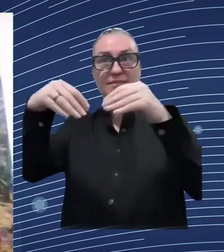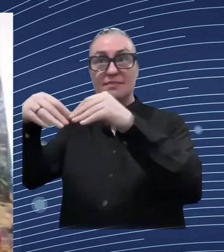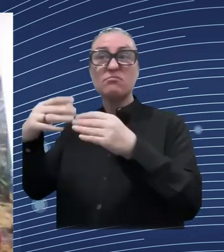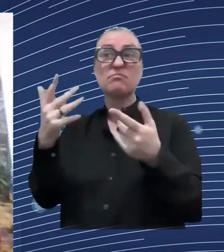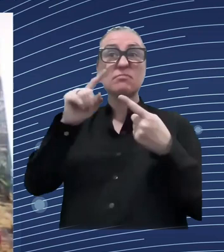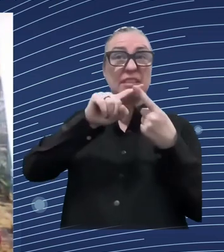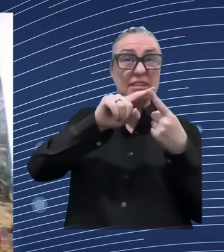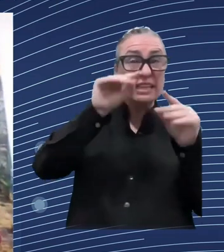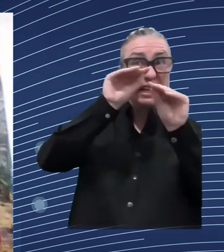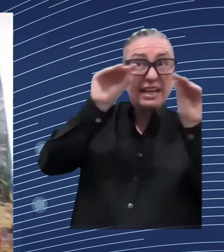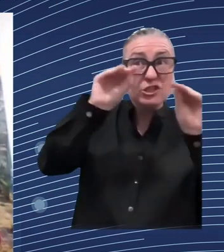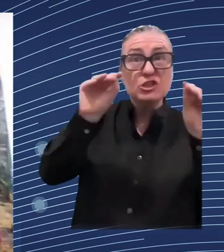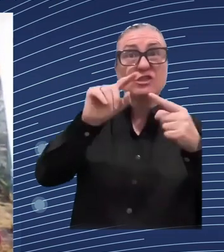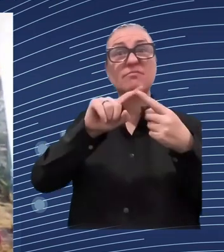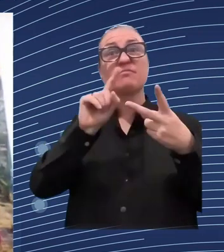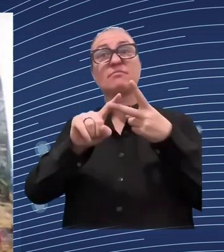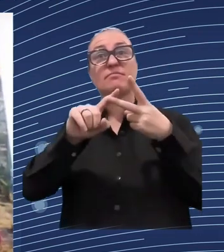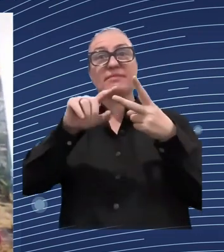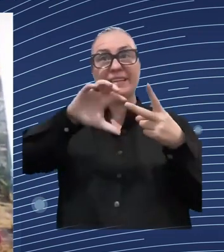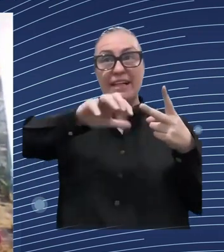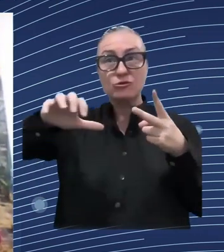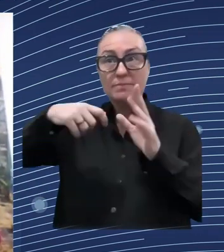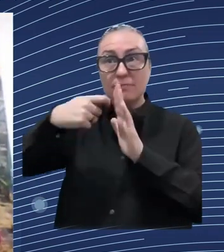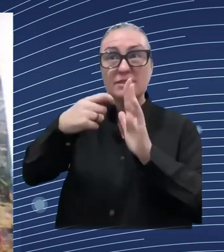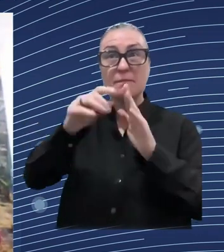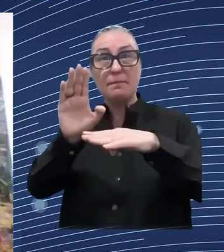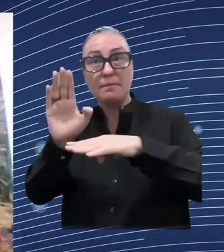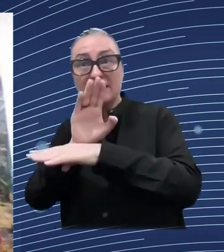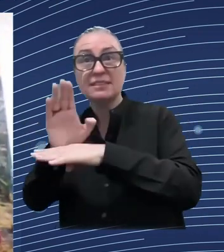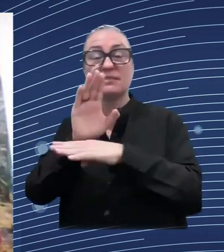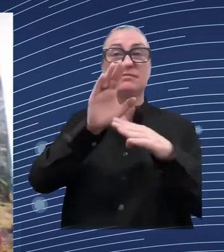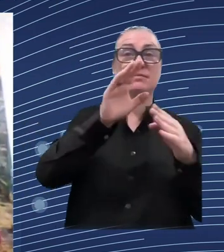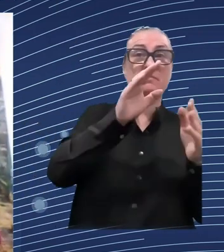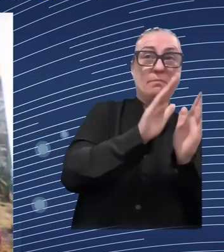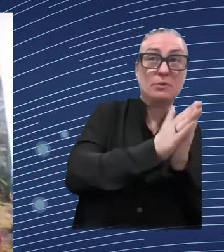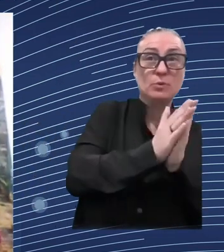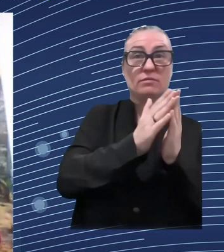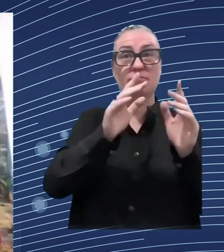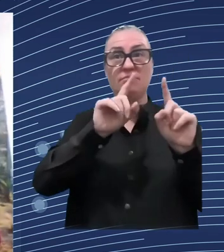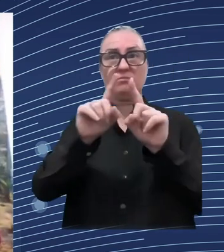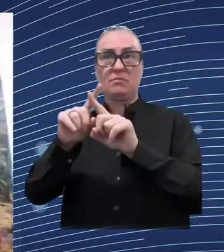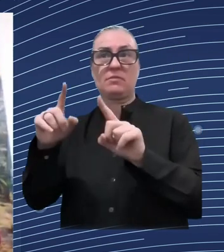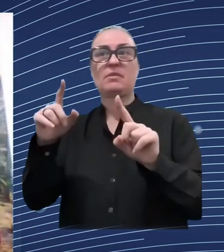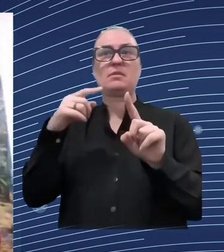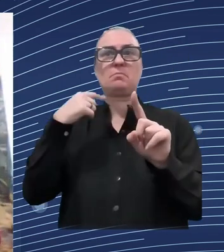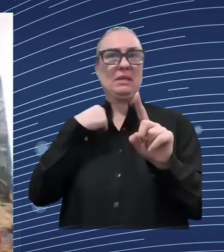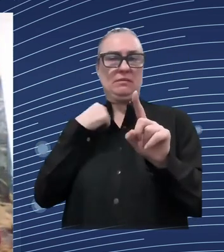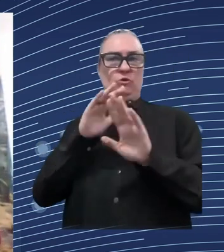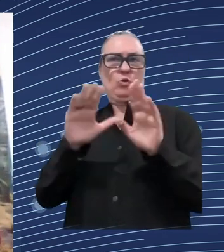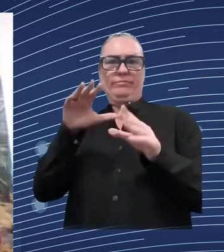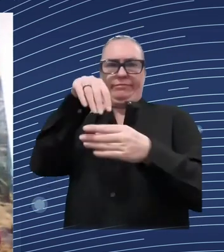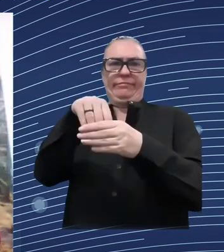education project which was launched uh in 2020 and focused on the digital skills and digital literacy and